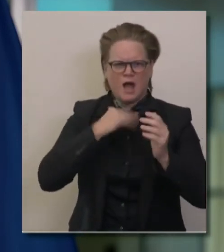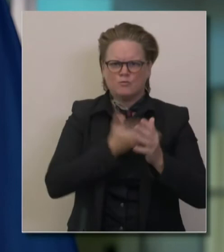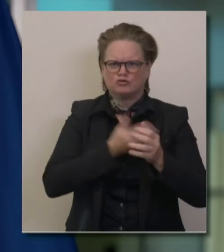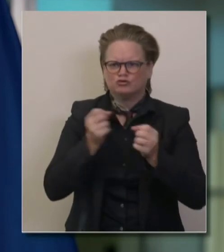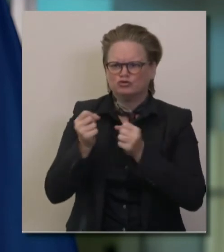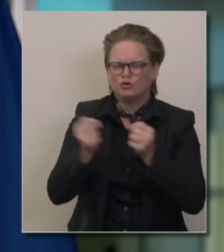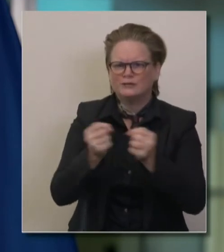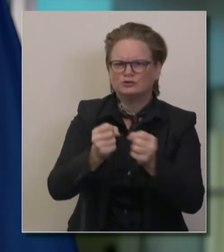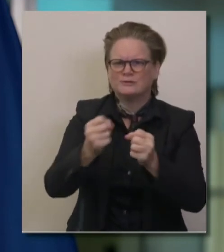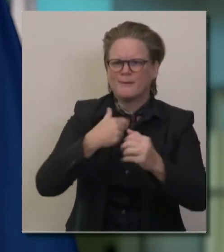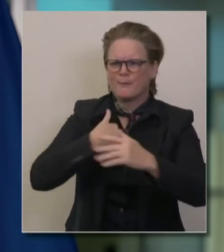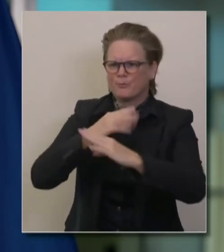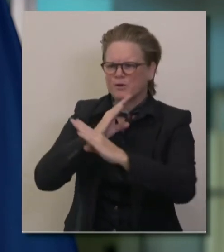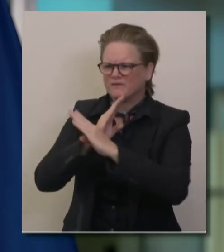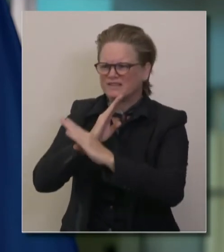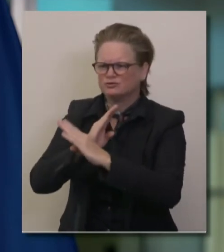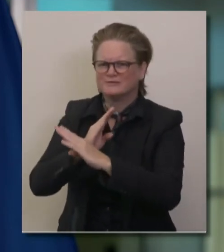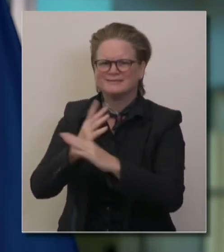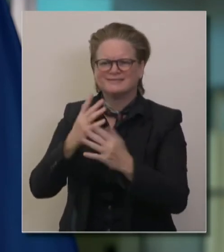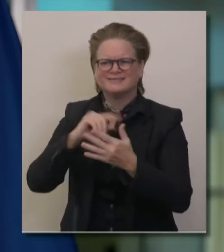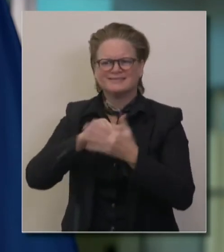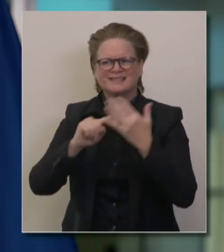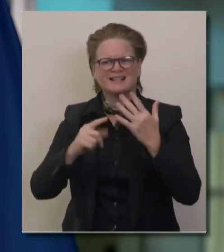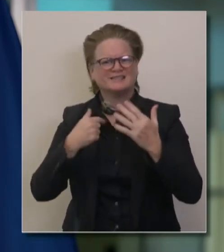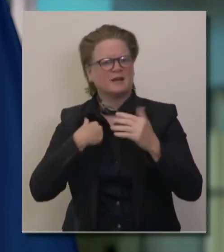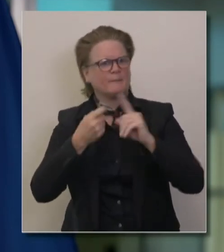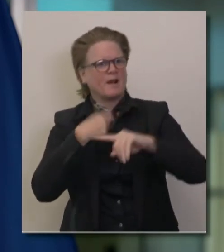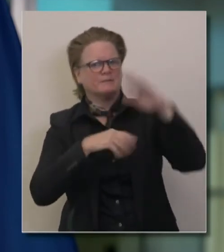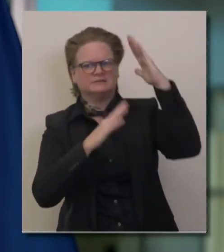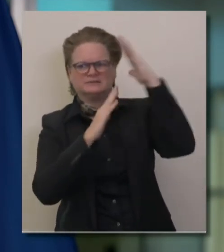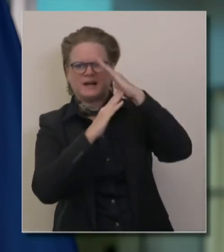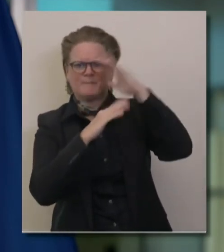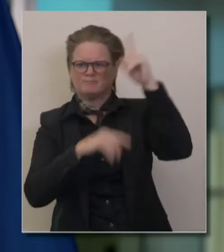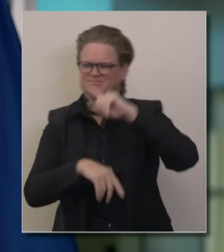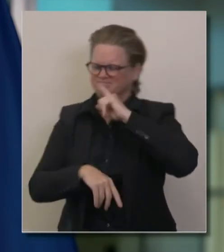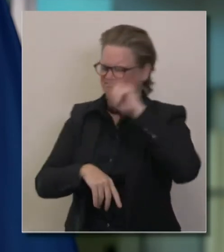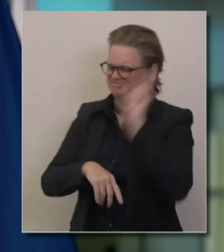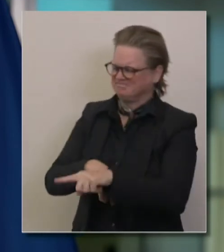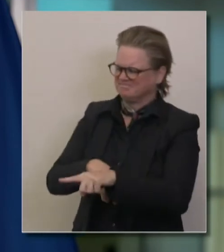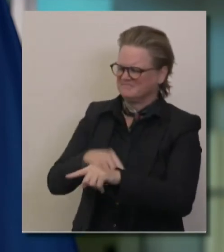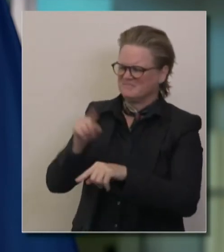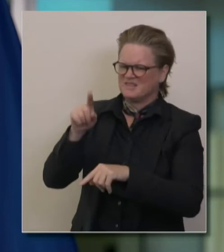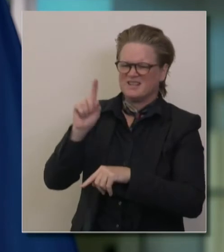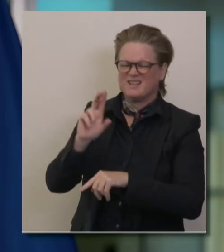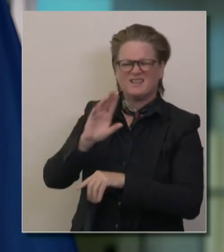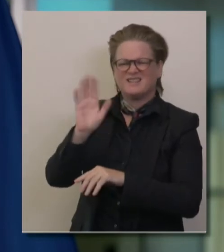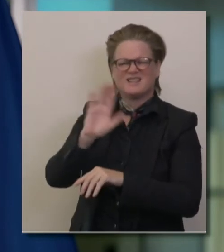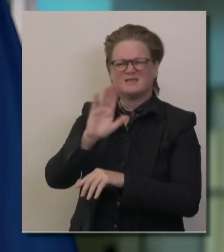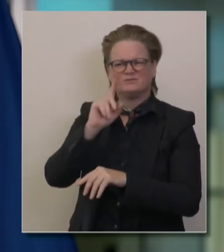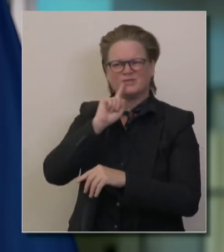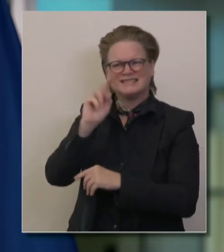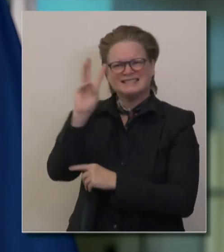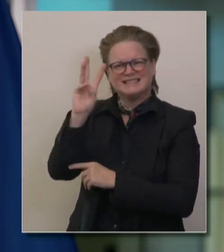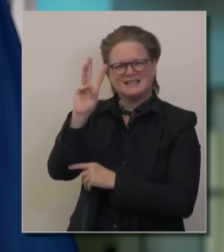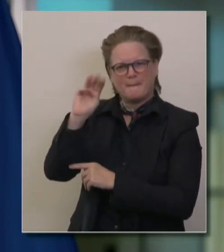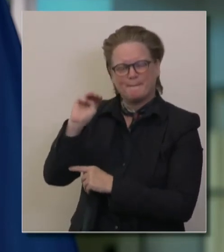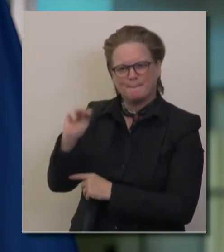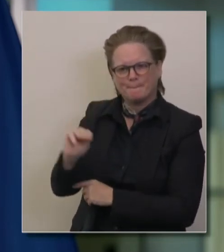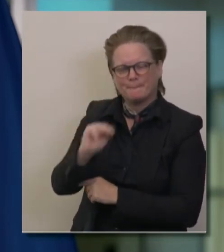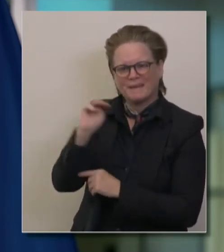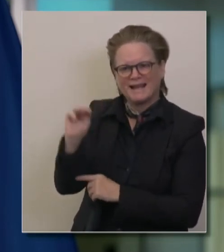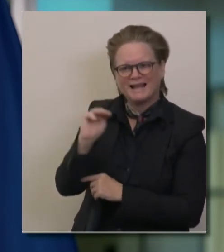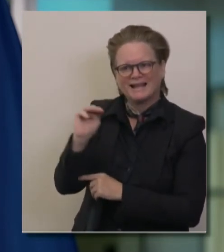the top-down dictate when you're dealing with over 6 million public school children. So we had 21